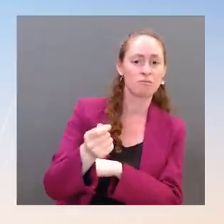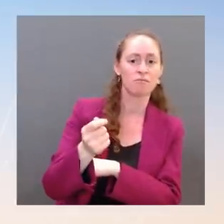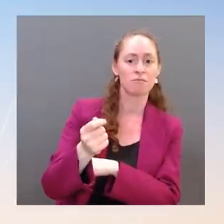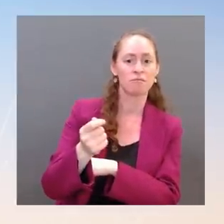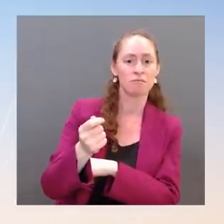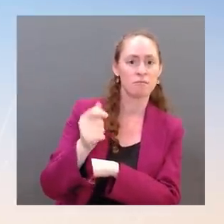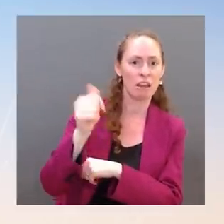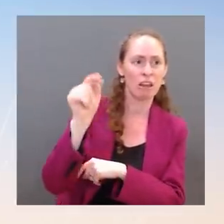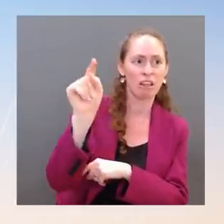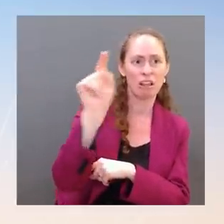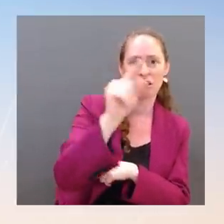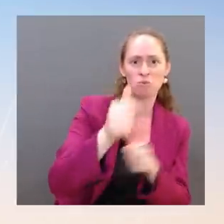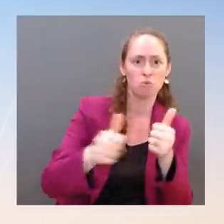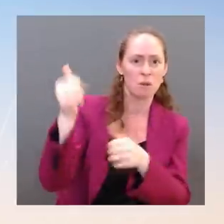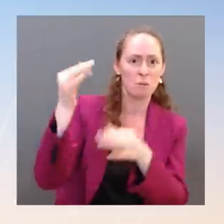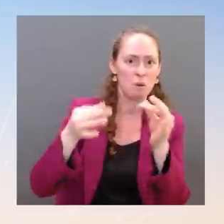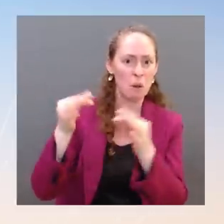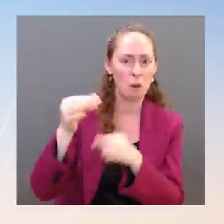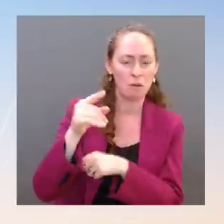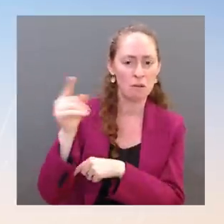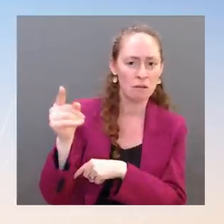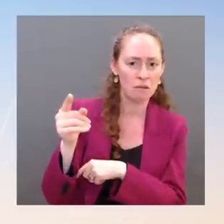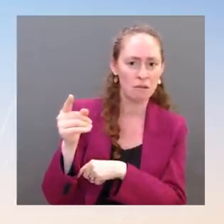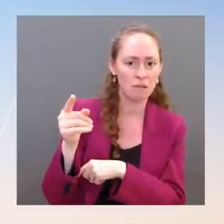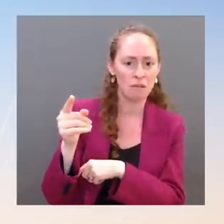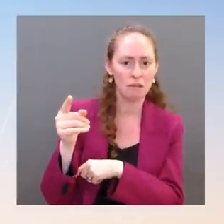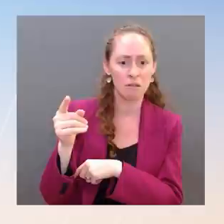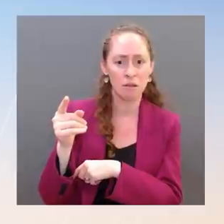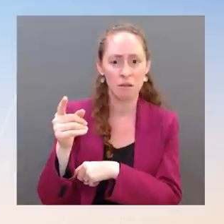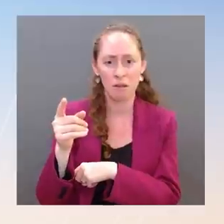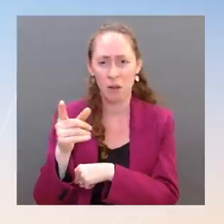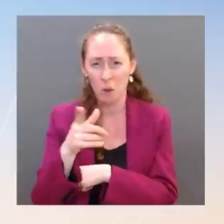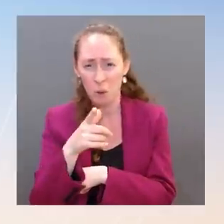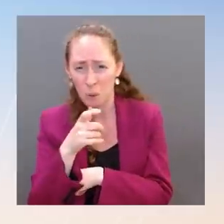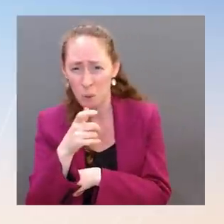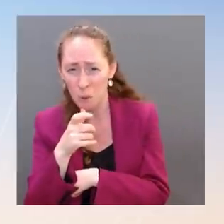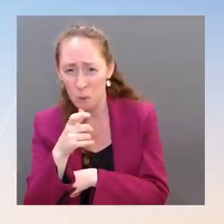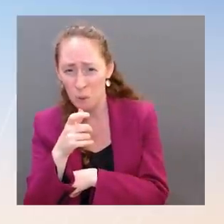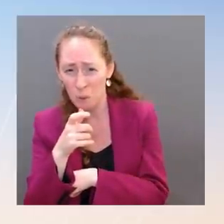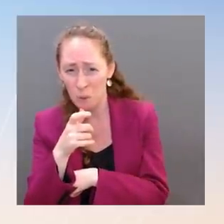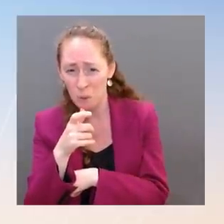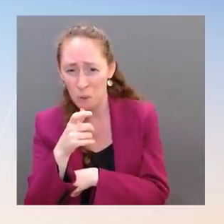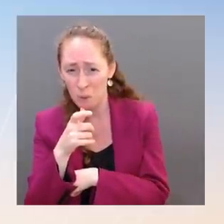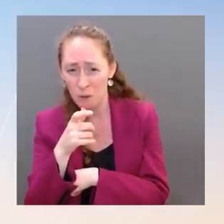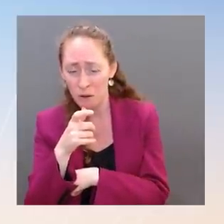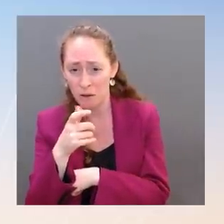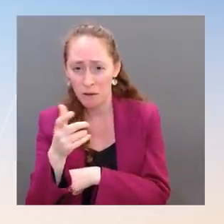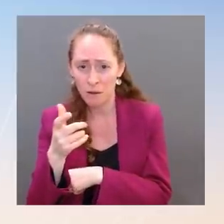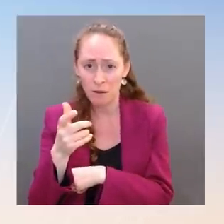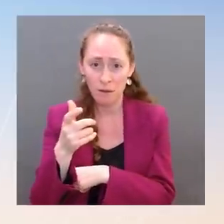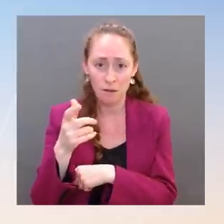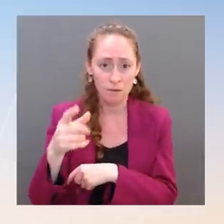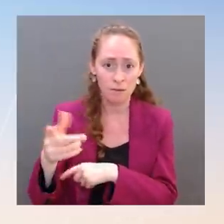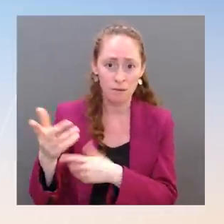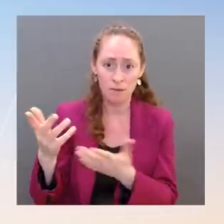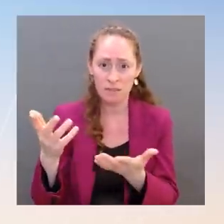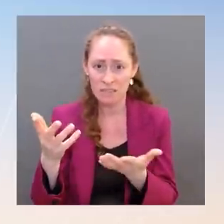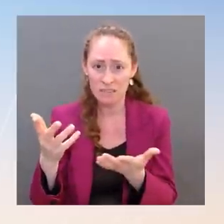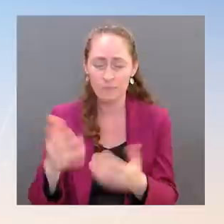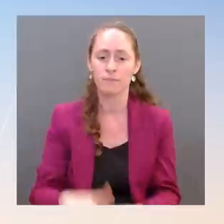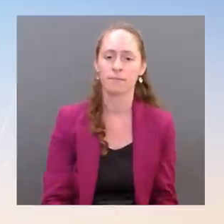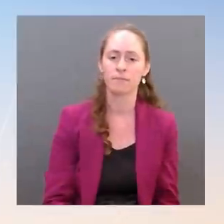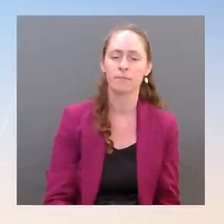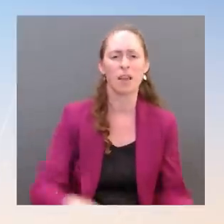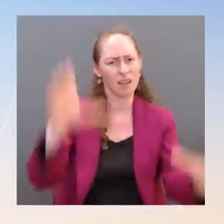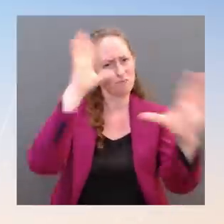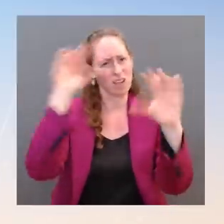peace — to peacefully protest in this country is fundamental. But he also believes that violence, threats, and intimidation have no place